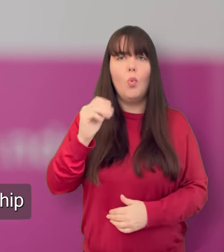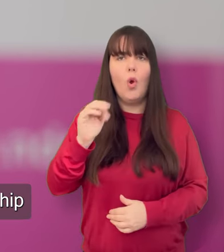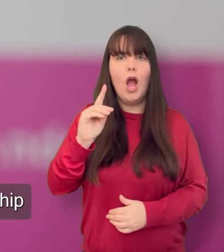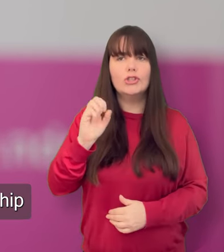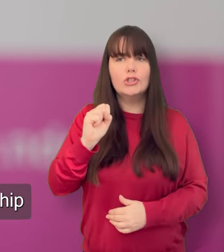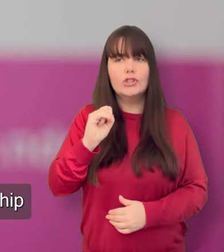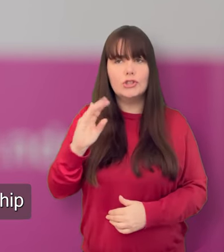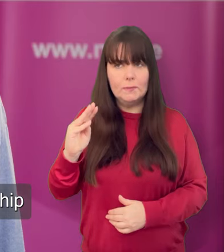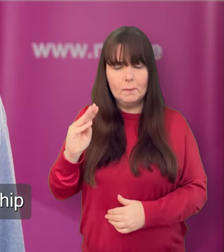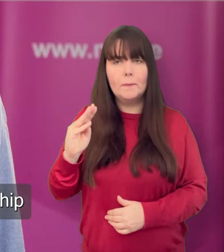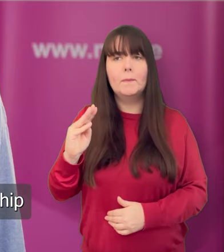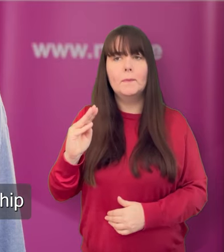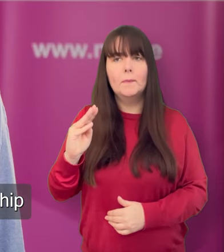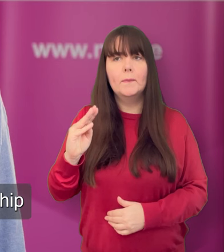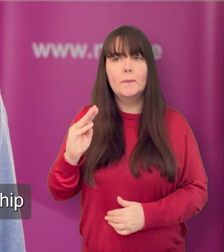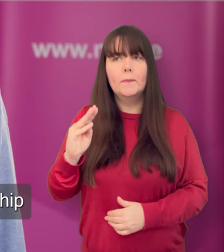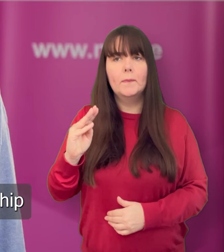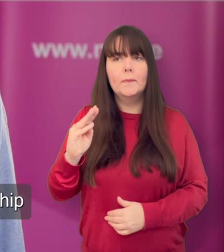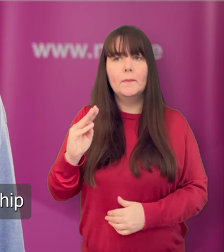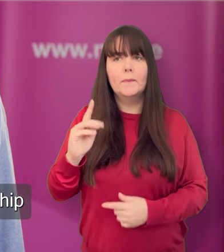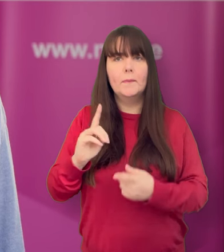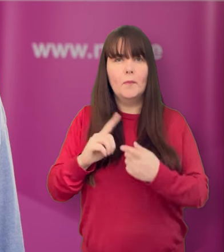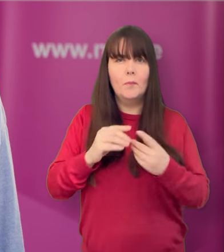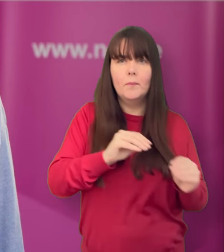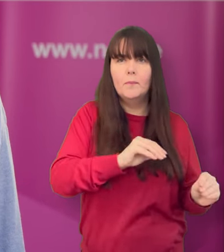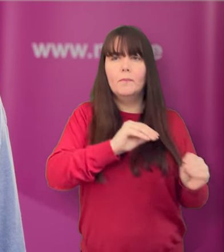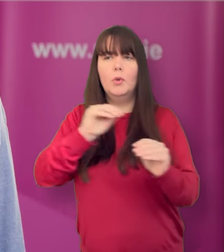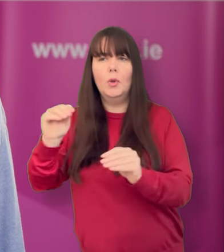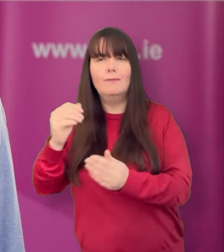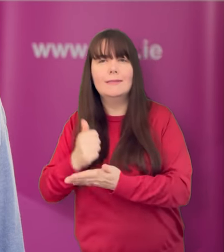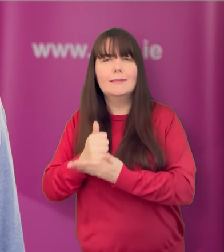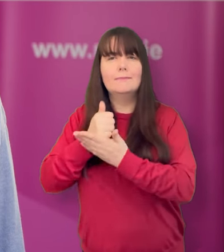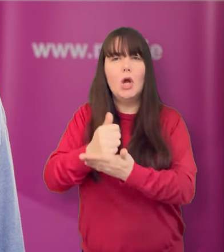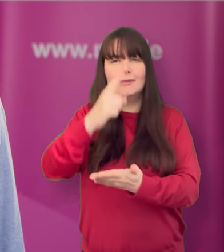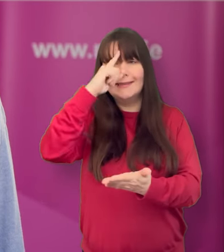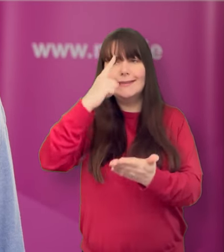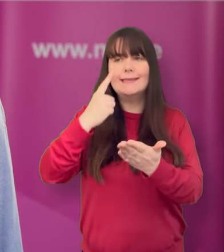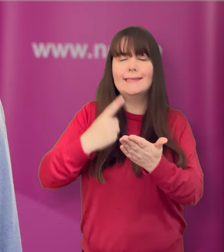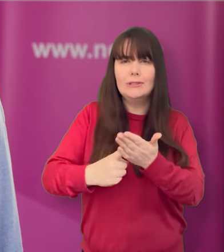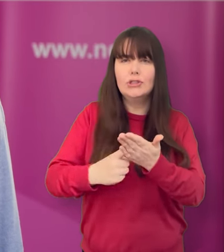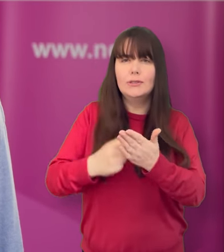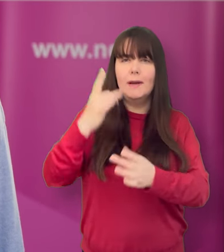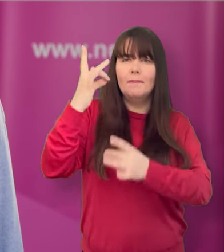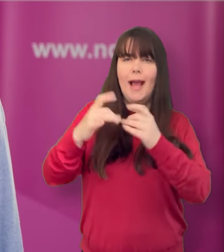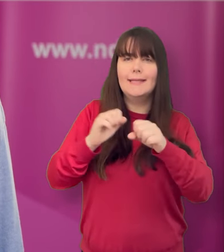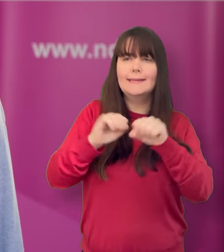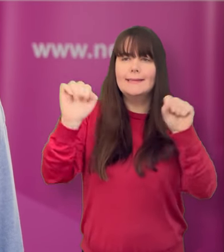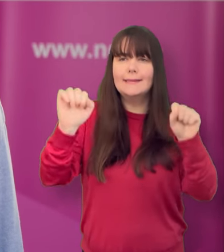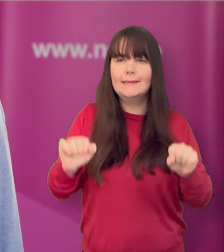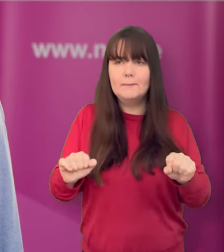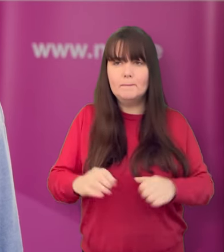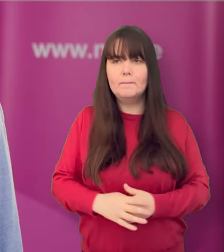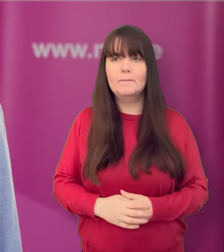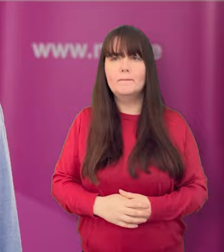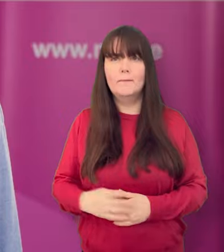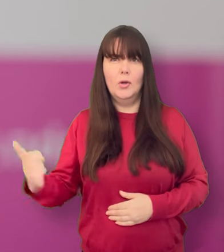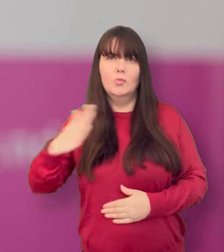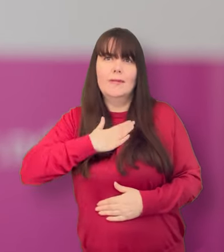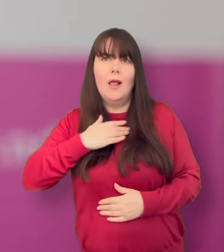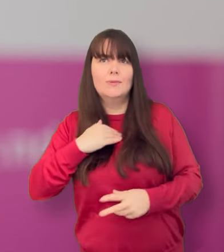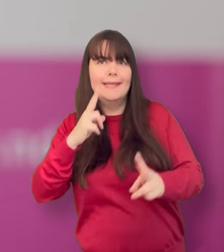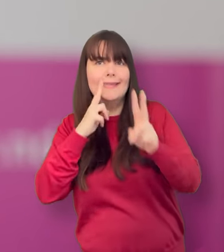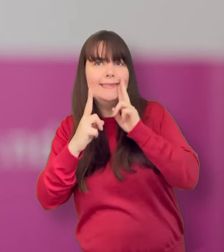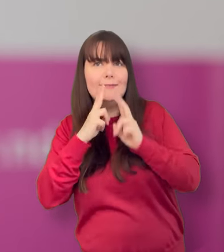out what you think about the end of wardship and the move to supported decision making system.